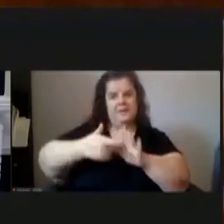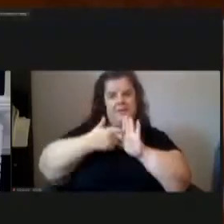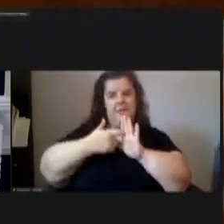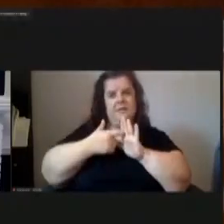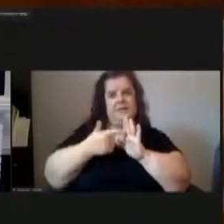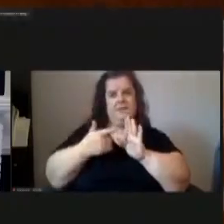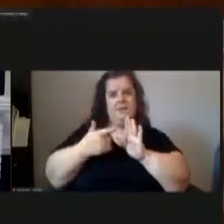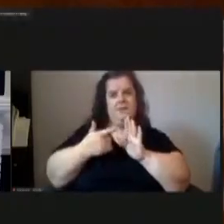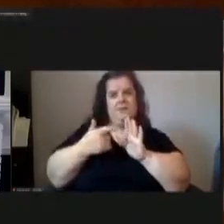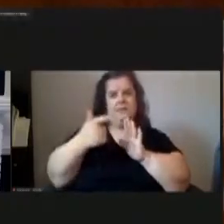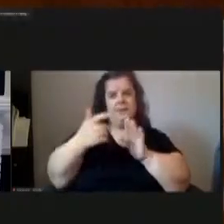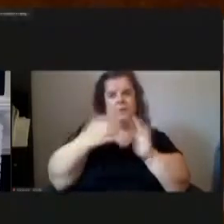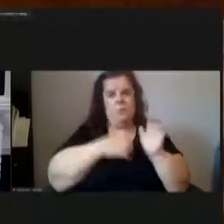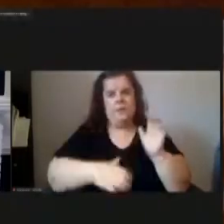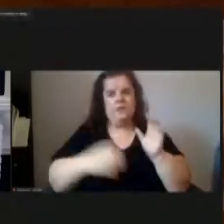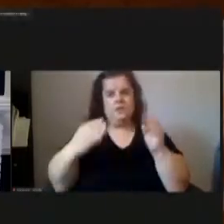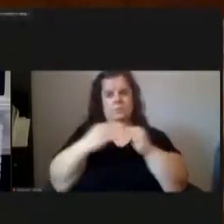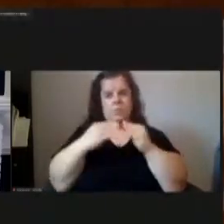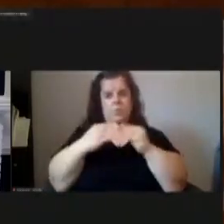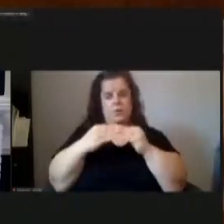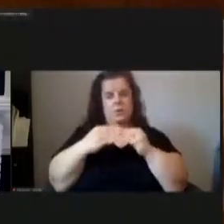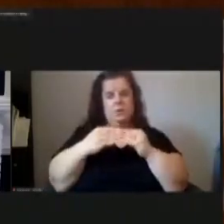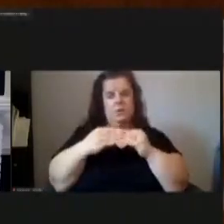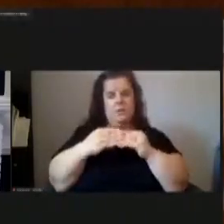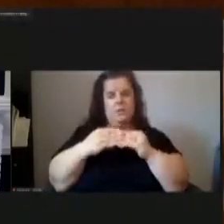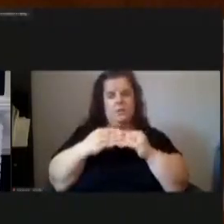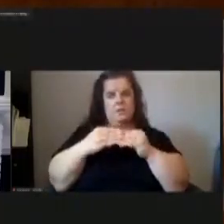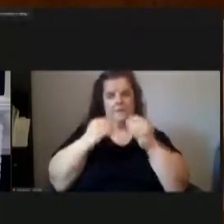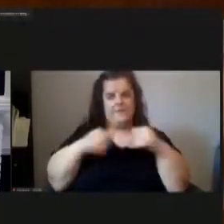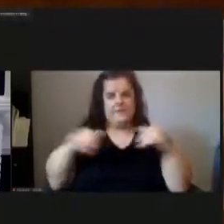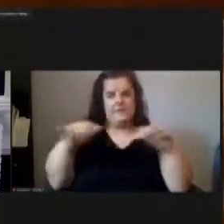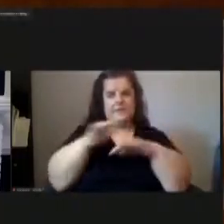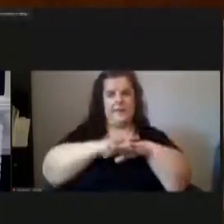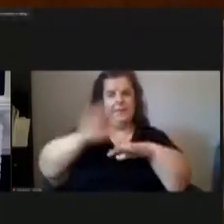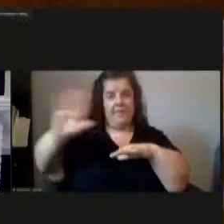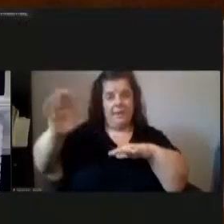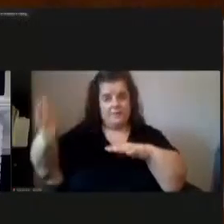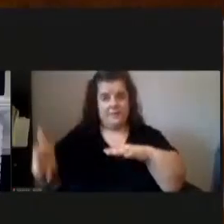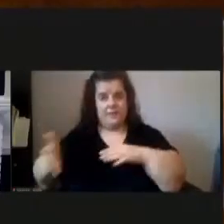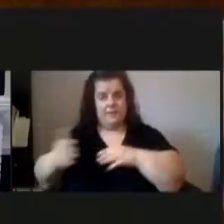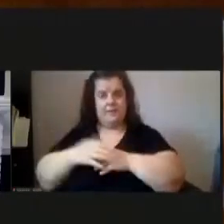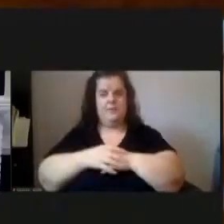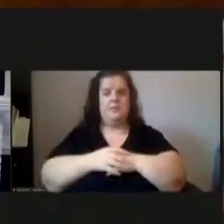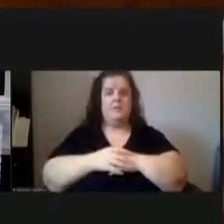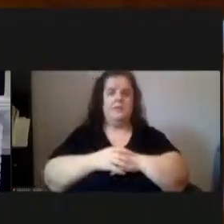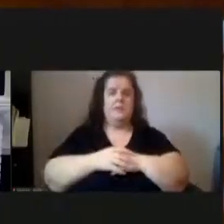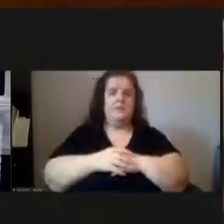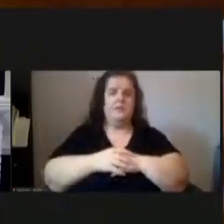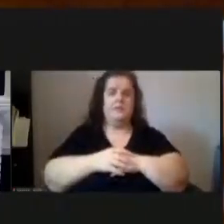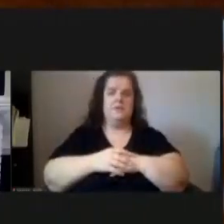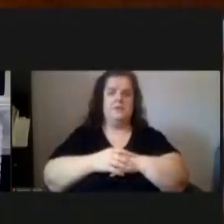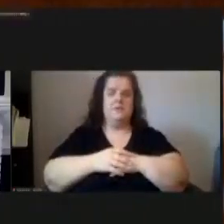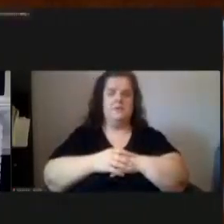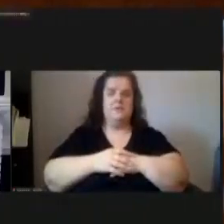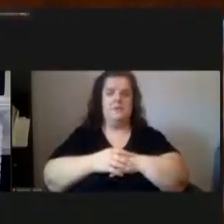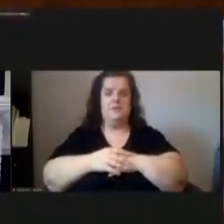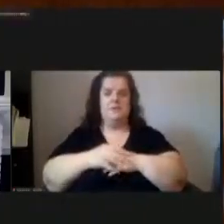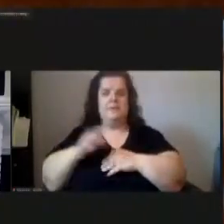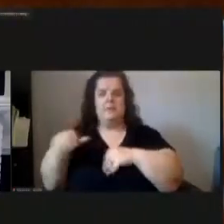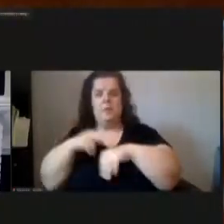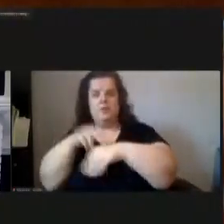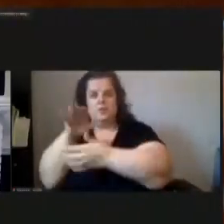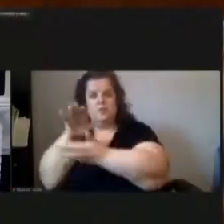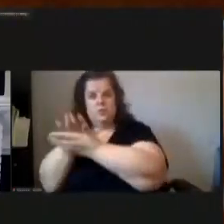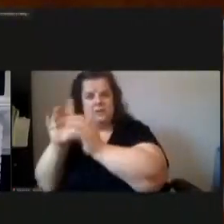that they wish that there was more um fields on their side you know i guess i guess the school district would own it are you aware of any